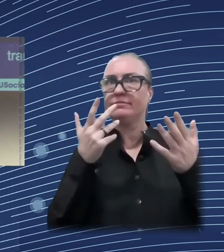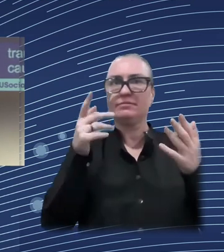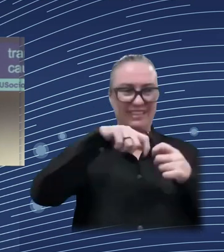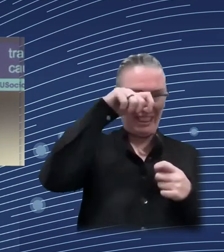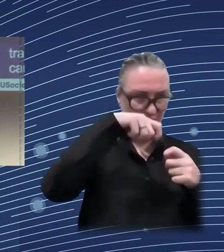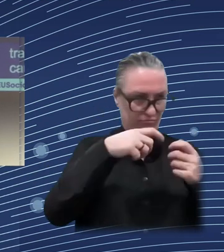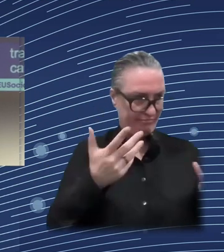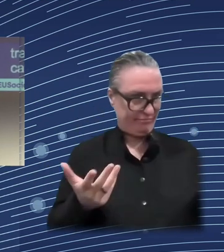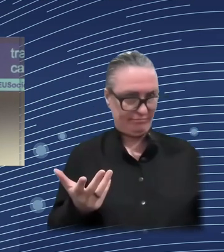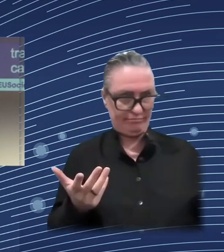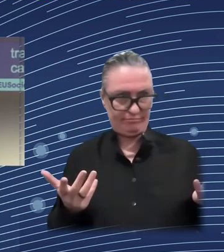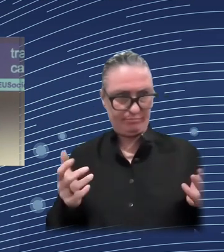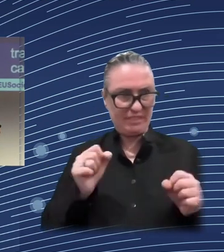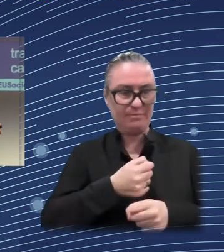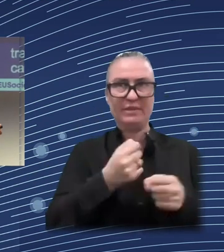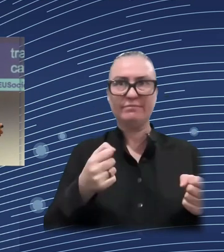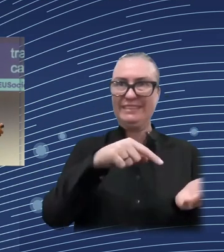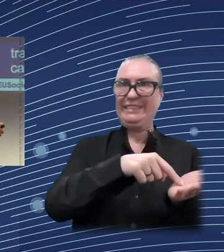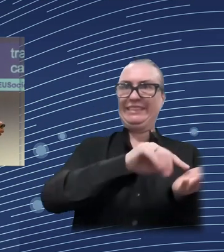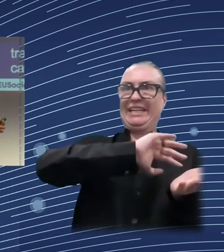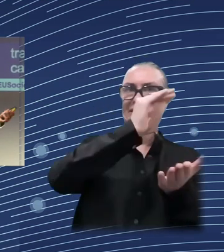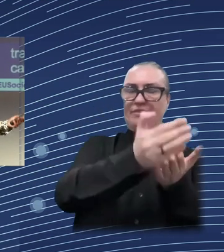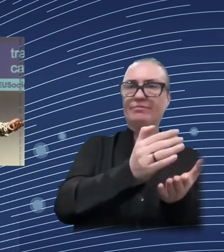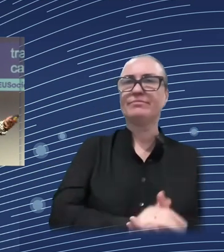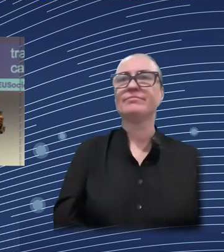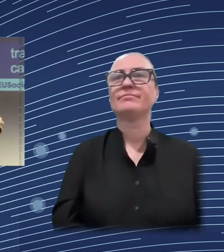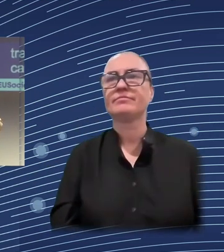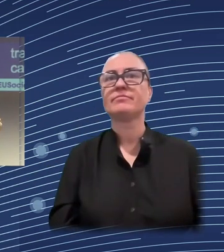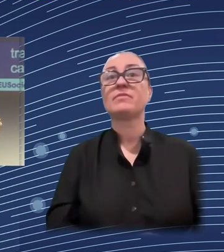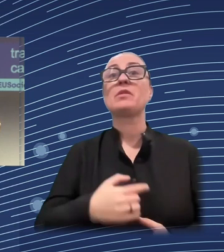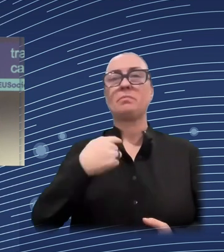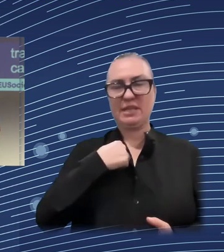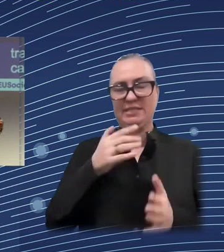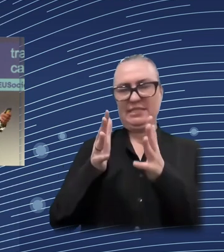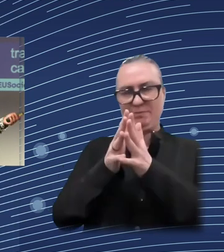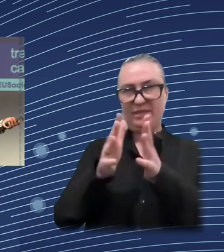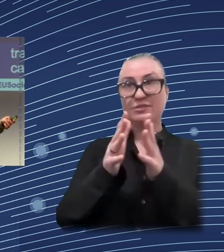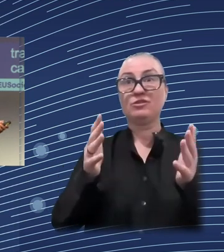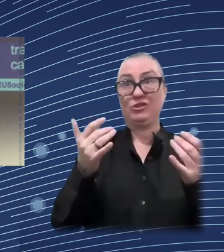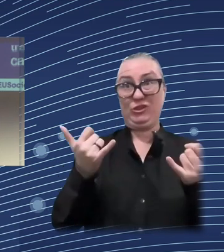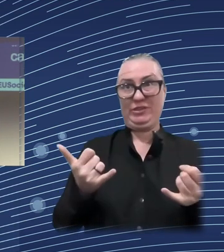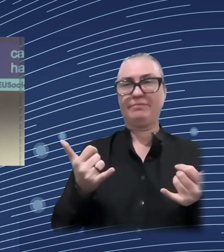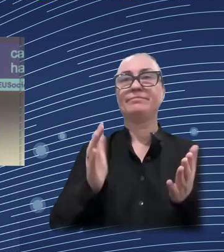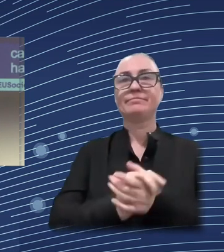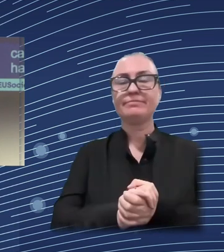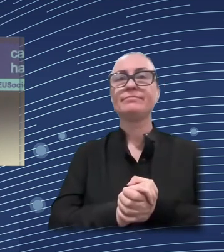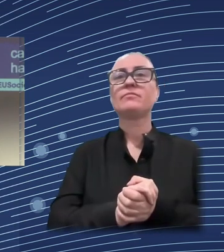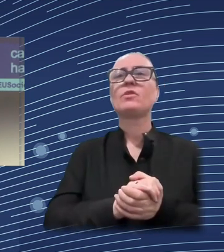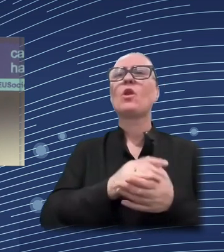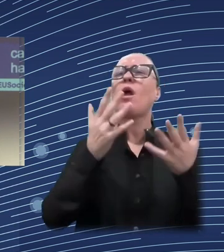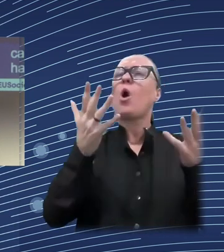also disruptions that really, really have to know. We've seen that a lot of occupations are emerging and then others are